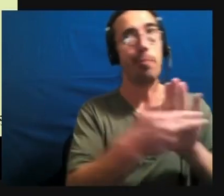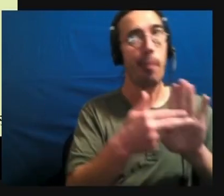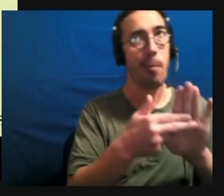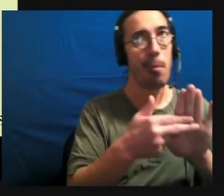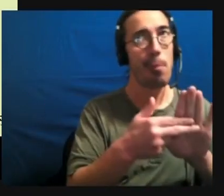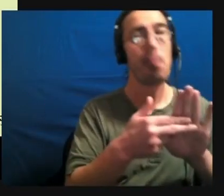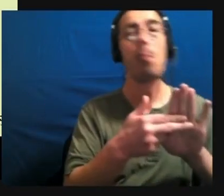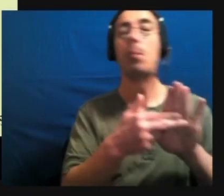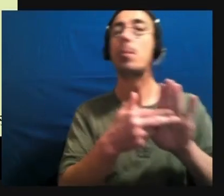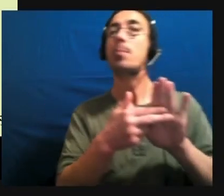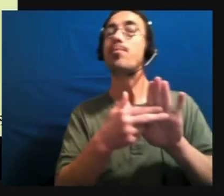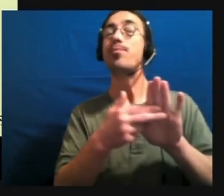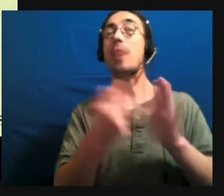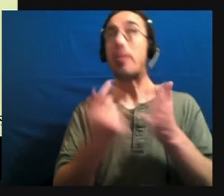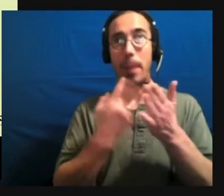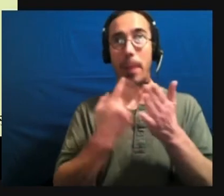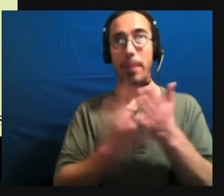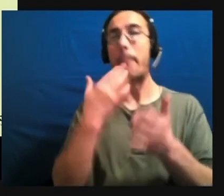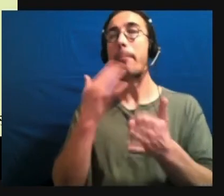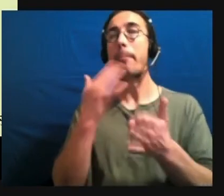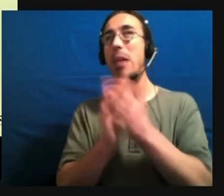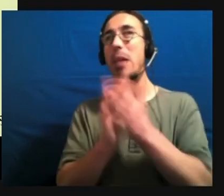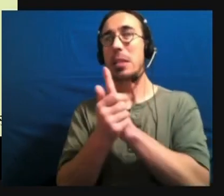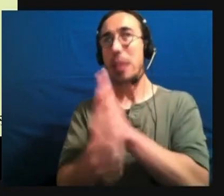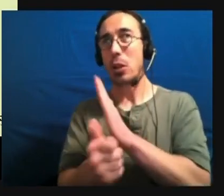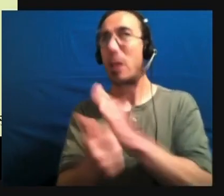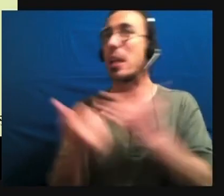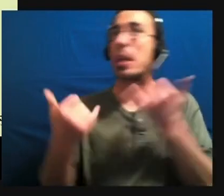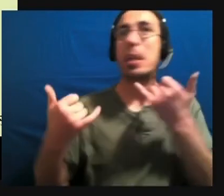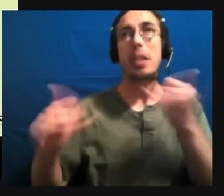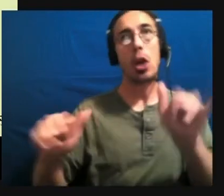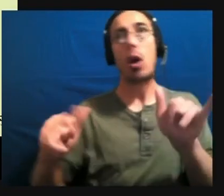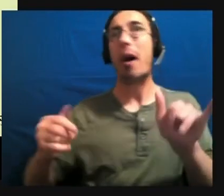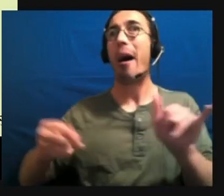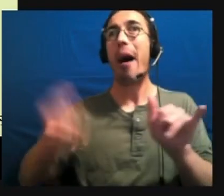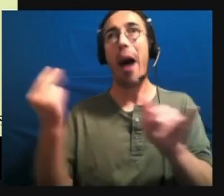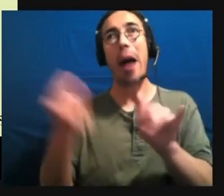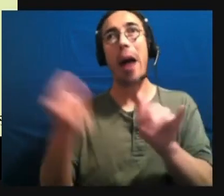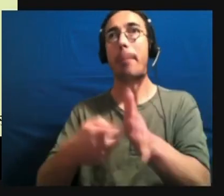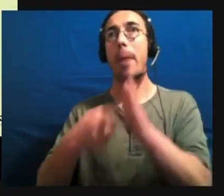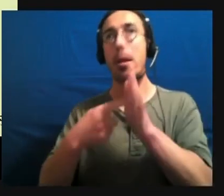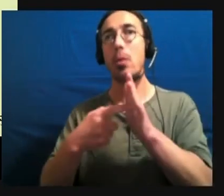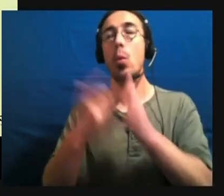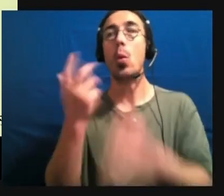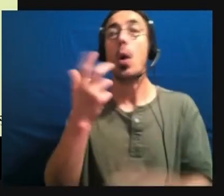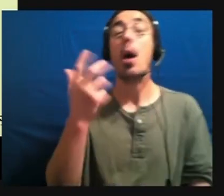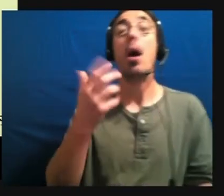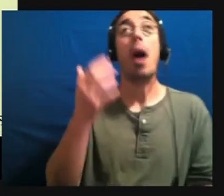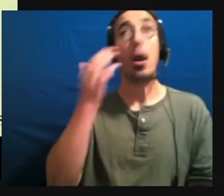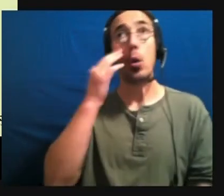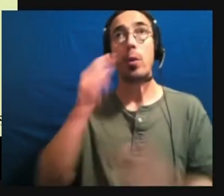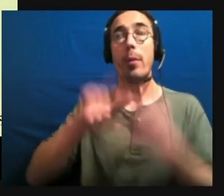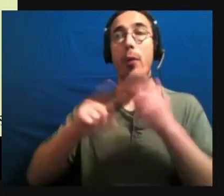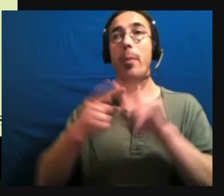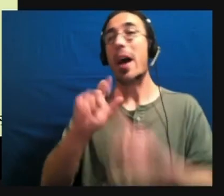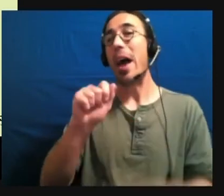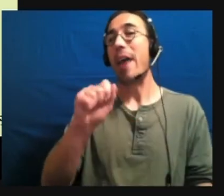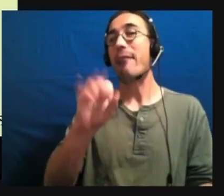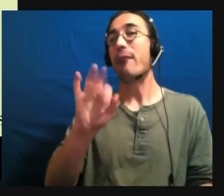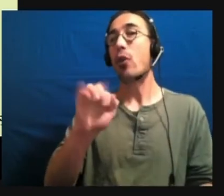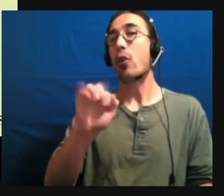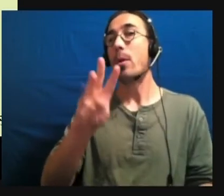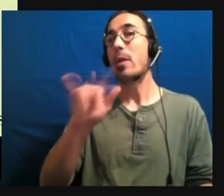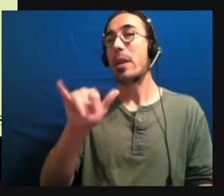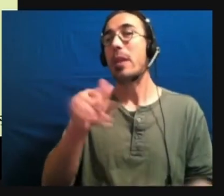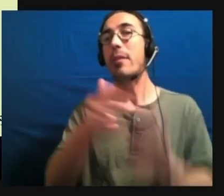even the bad ones are in high demand. You know, most of my colleagues who do neurodiversity affirmative assessment have a six month